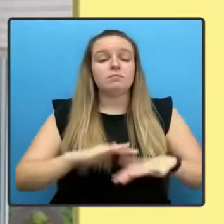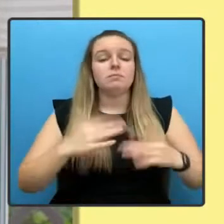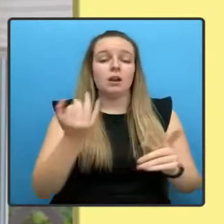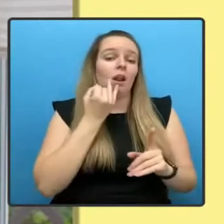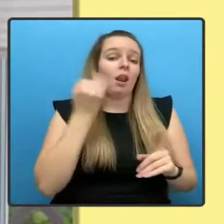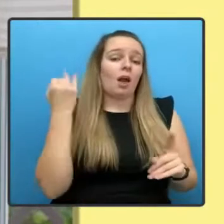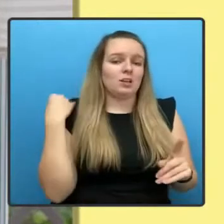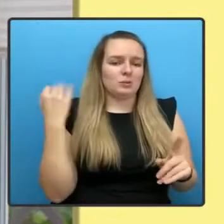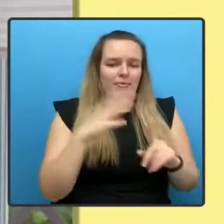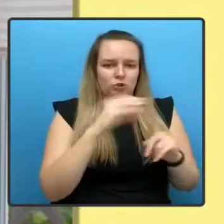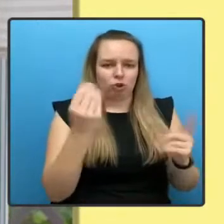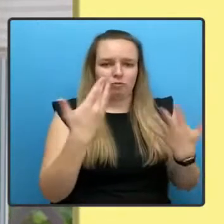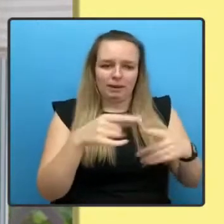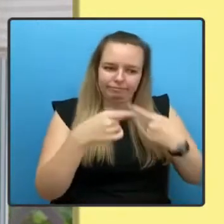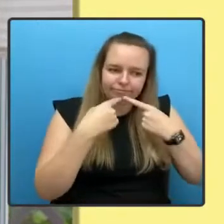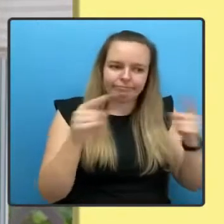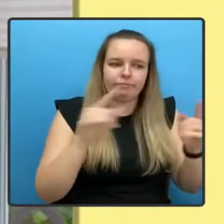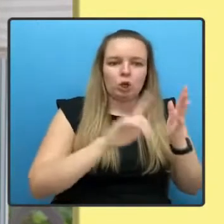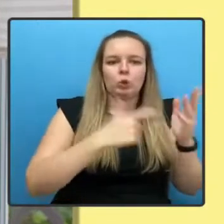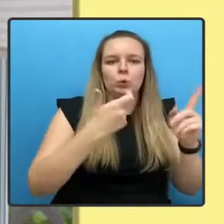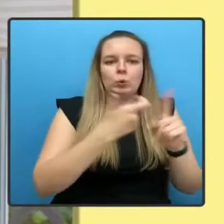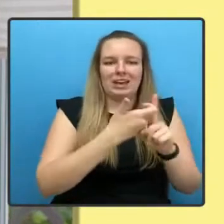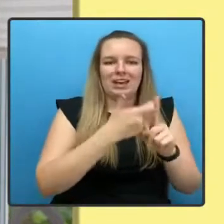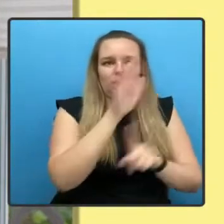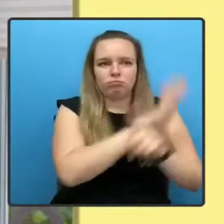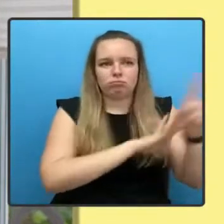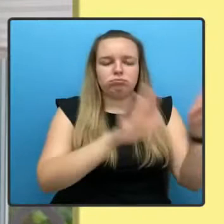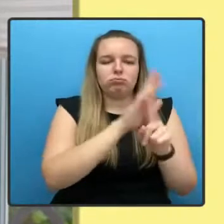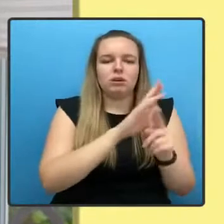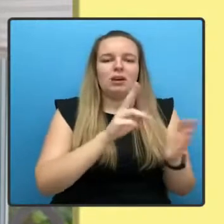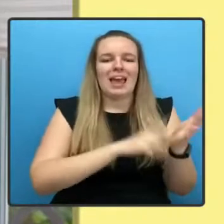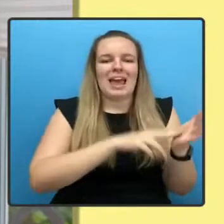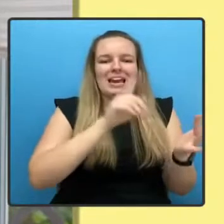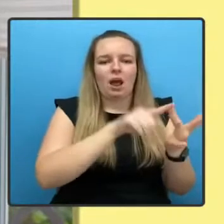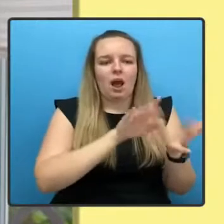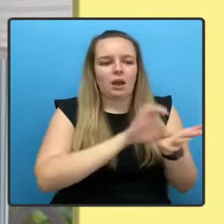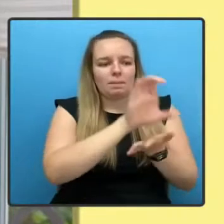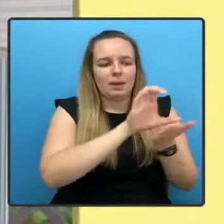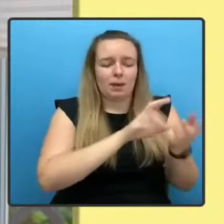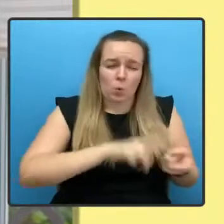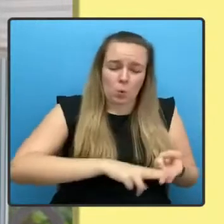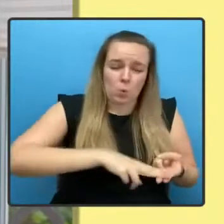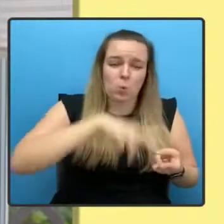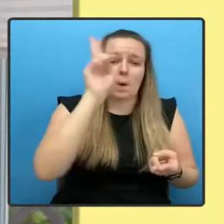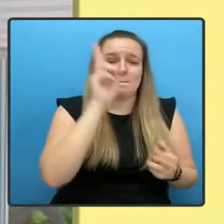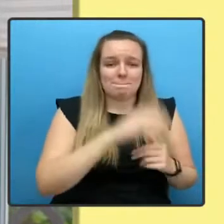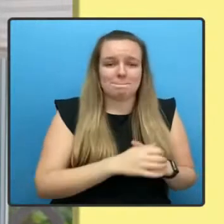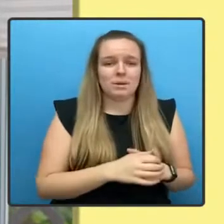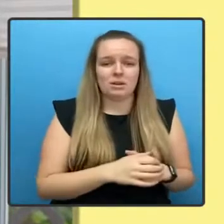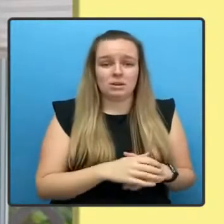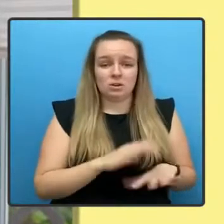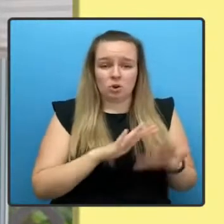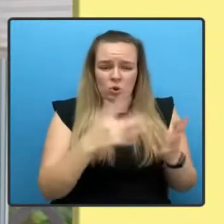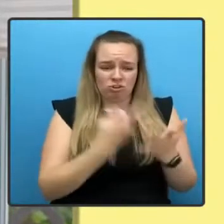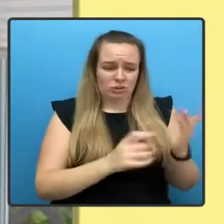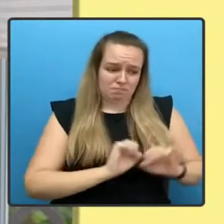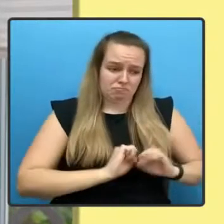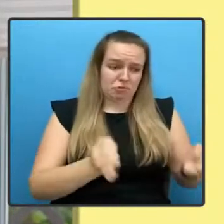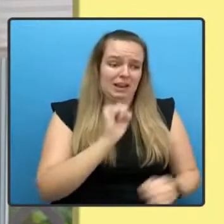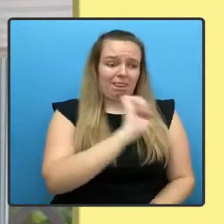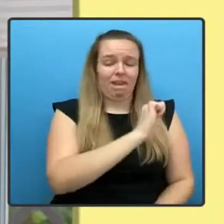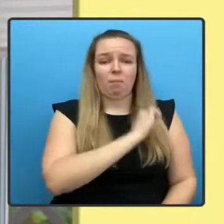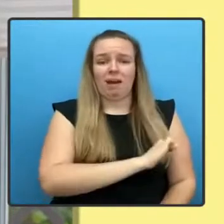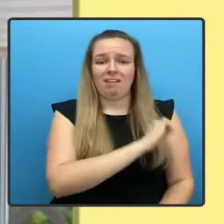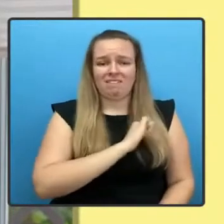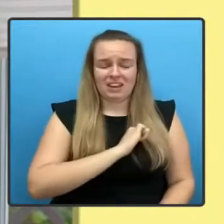-wide hike in national insurance contributions. It doesn't just breach their own manifesto. It hits young people and